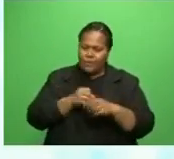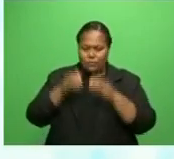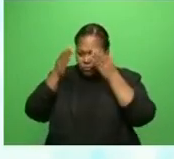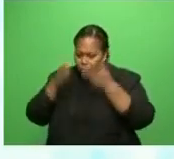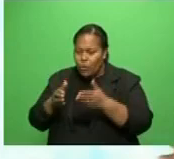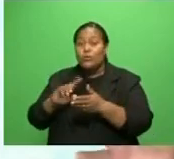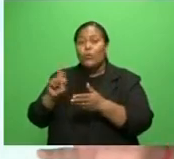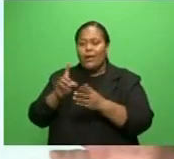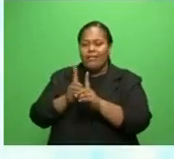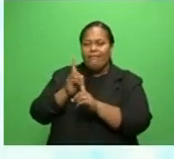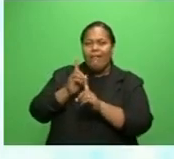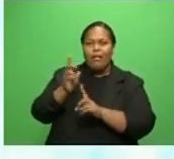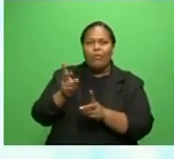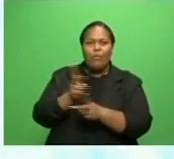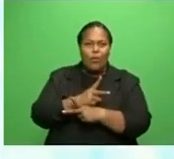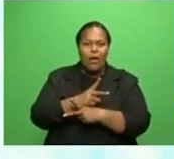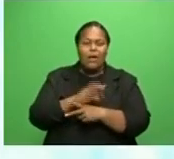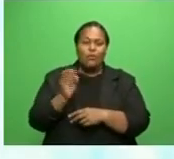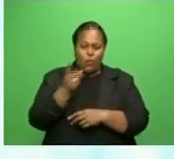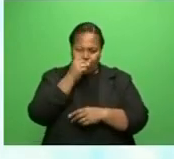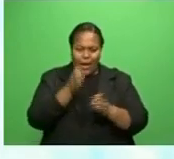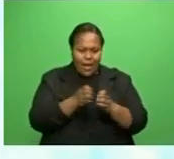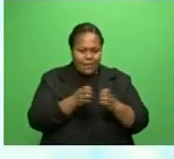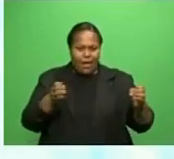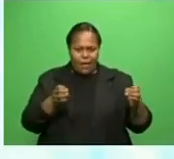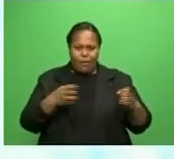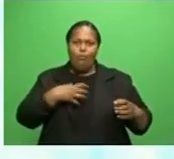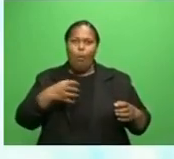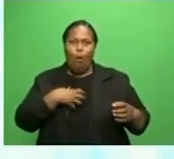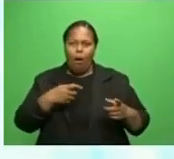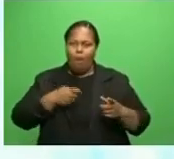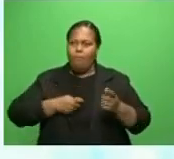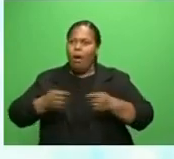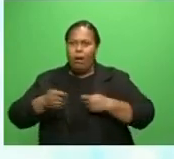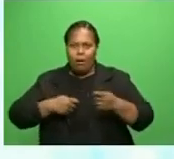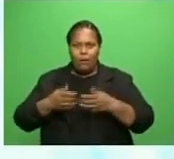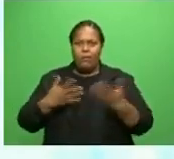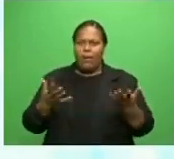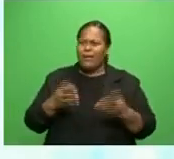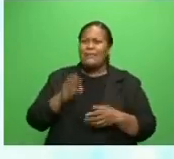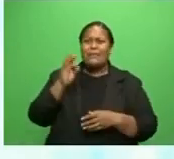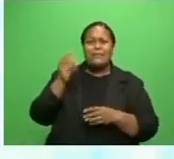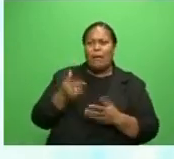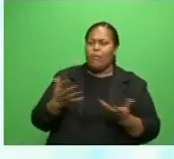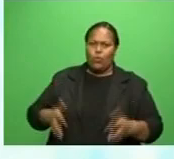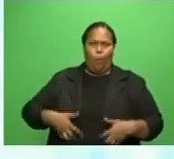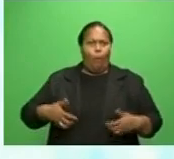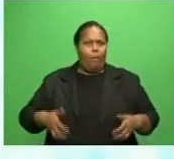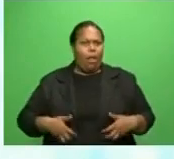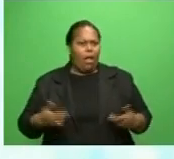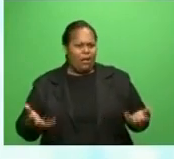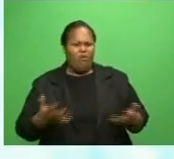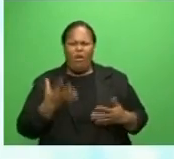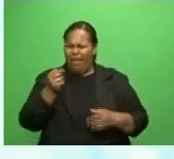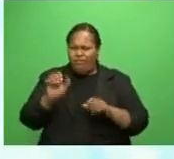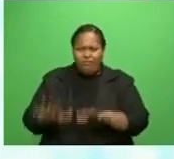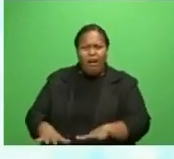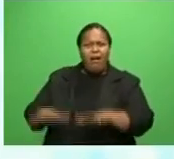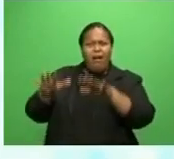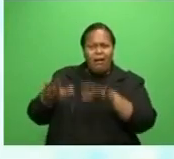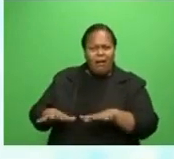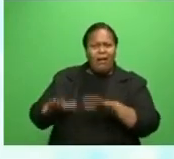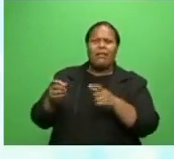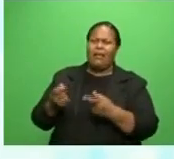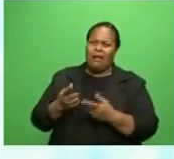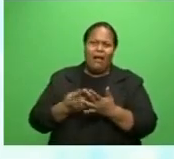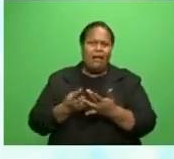we expand your market. We don't want a situation where you complain to us that there is flooding in the market with